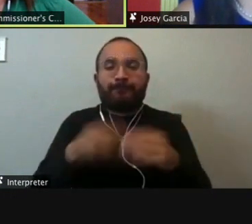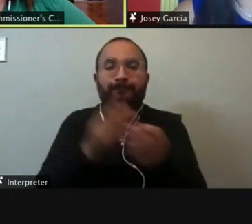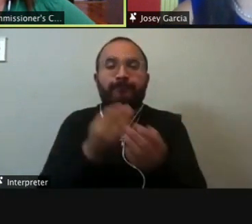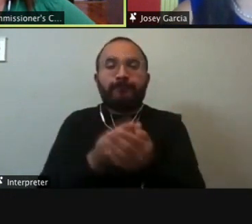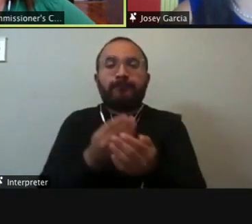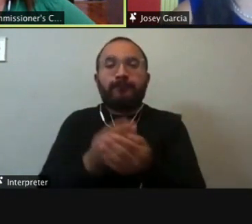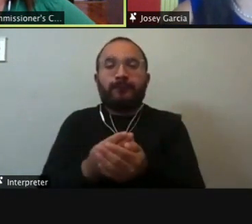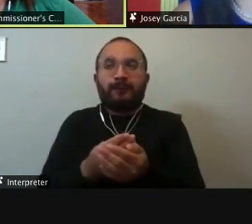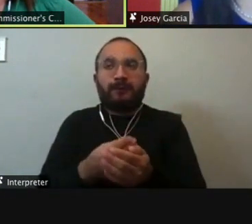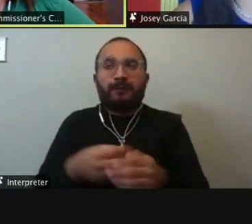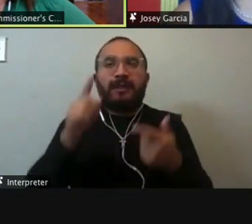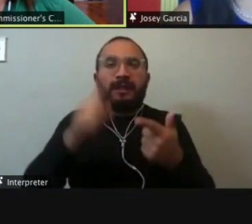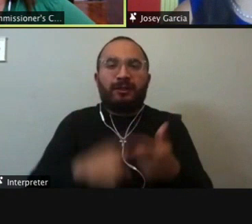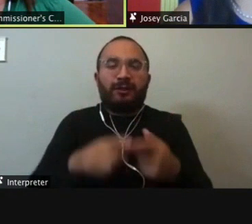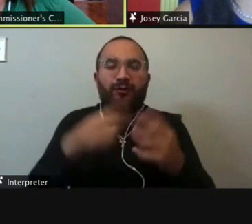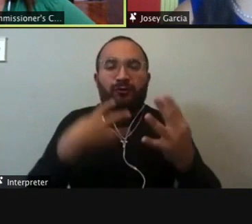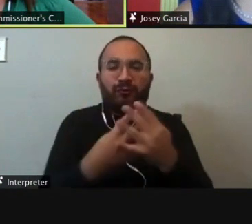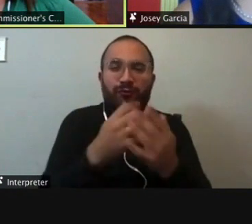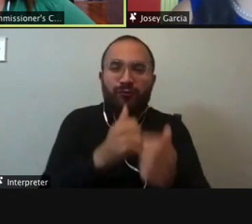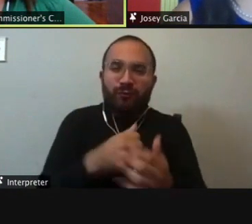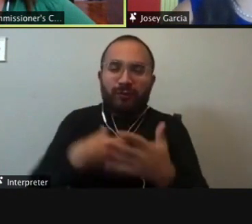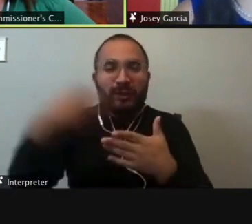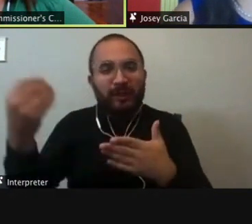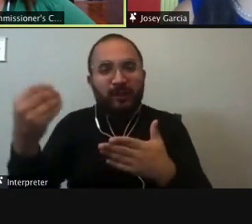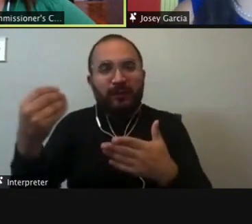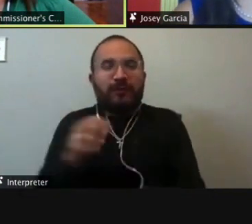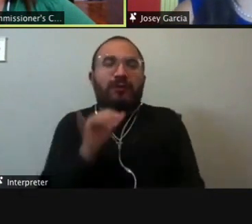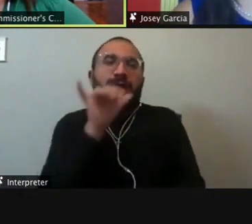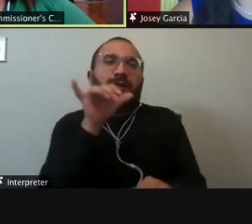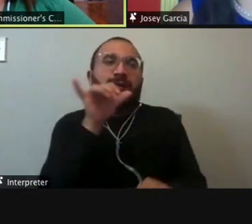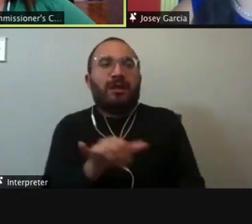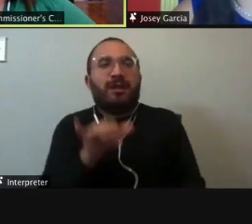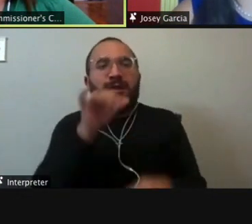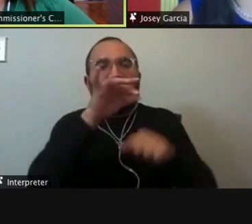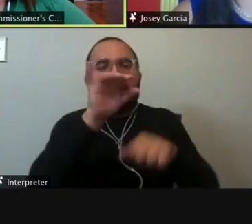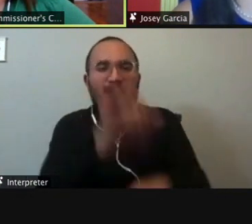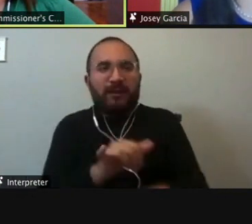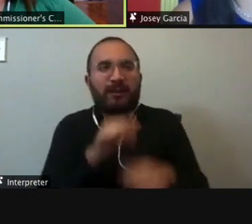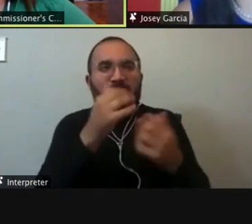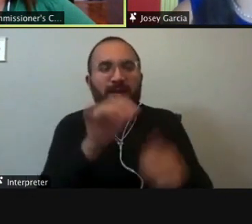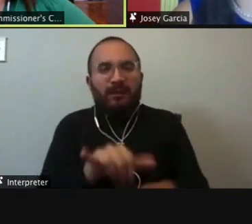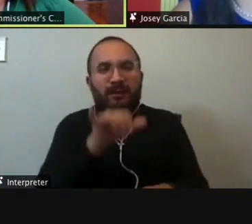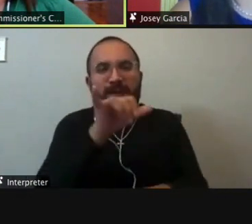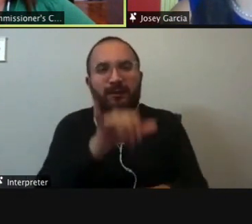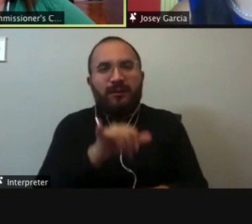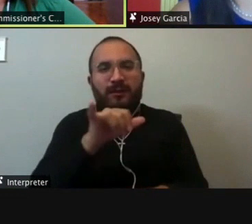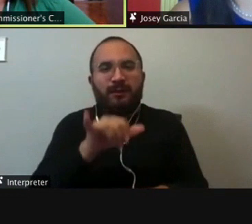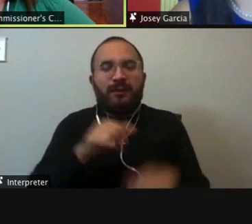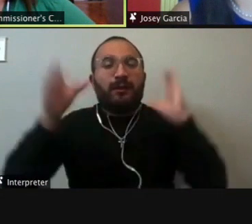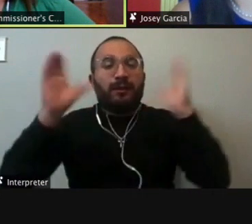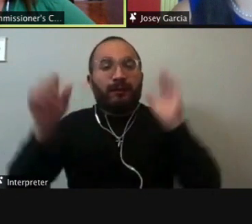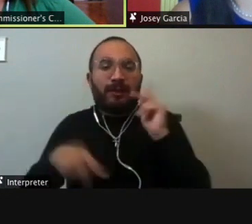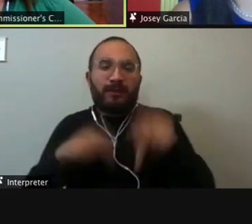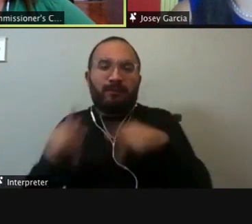the jail. And so in turn, they have to spend a lot more time there than somebody who could afford to post bail from, from the jail. So